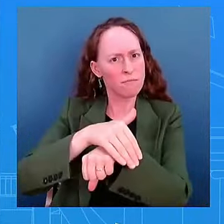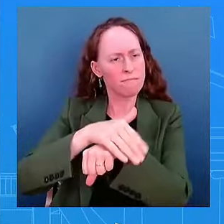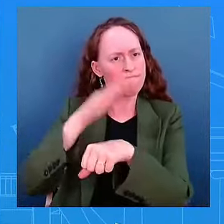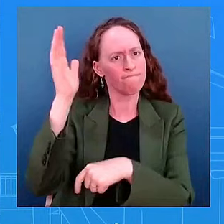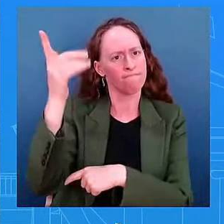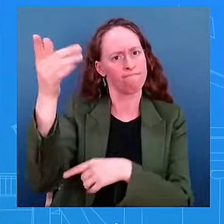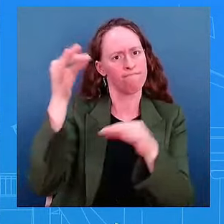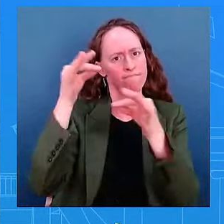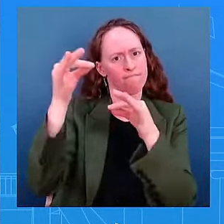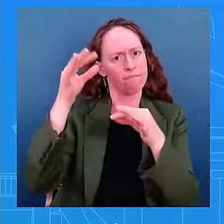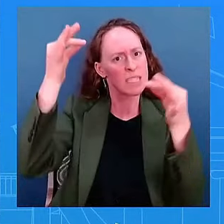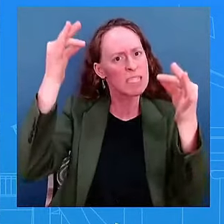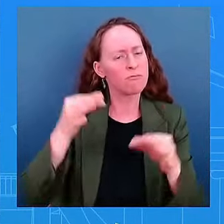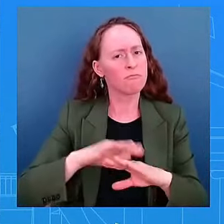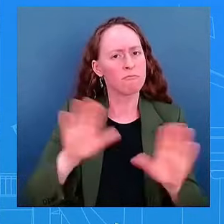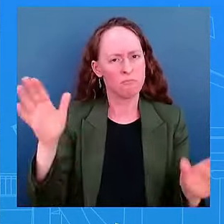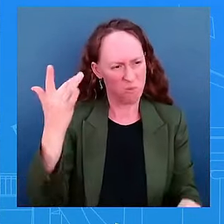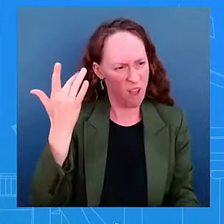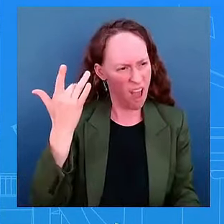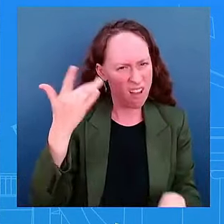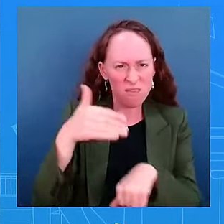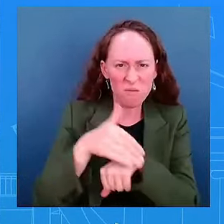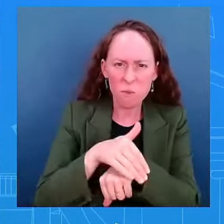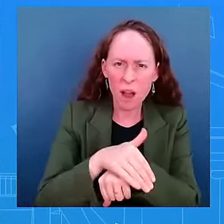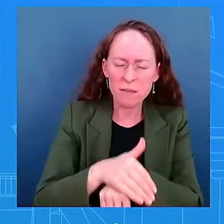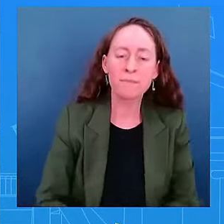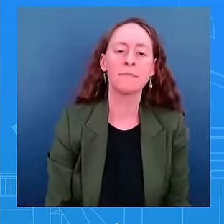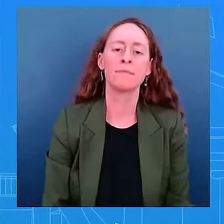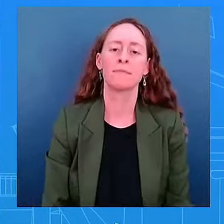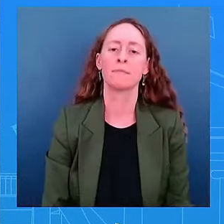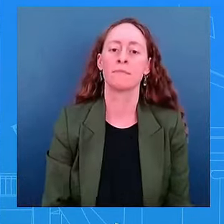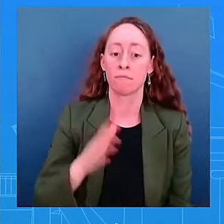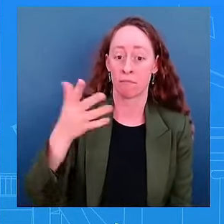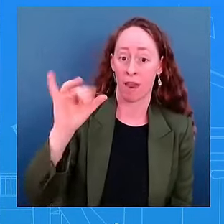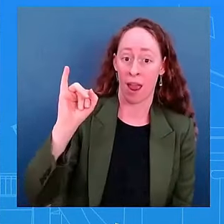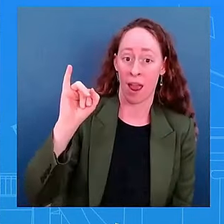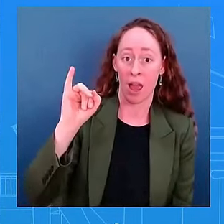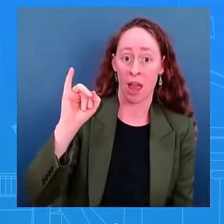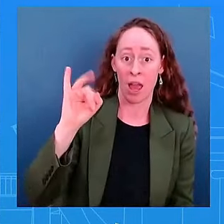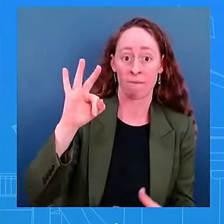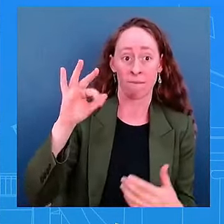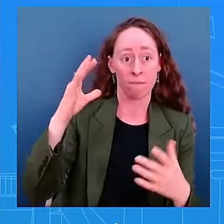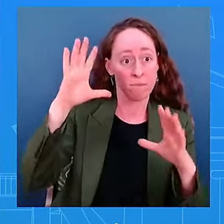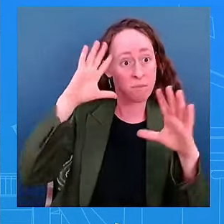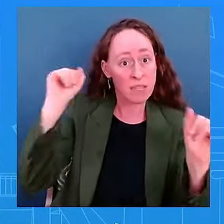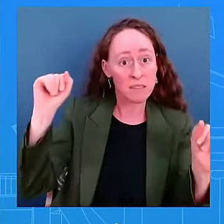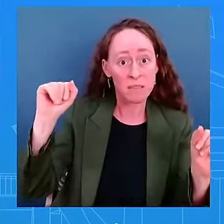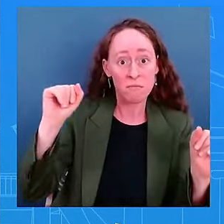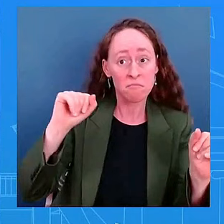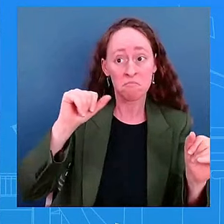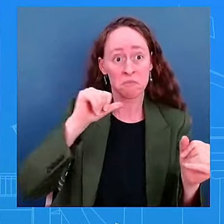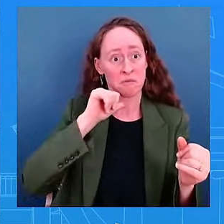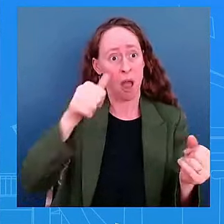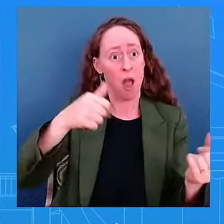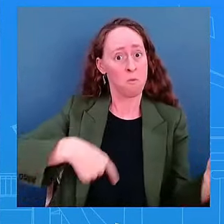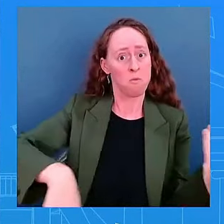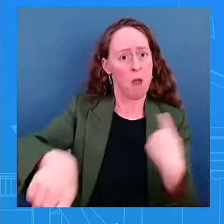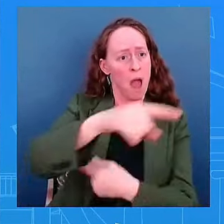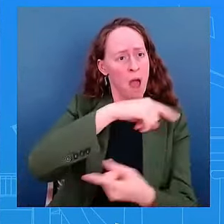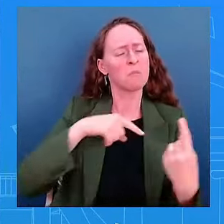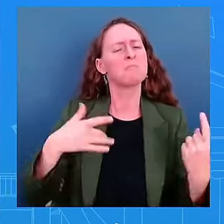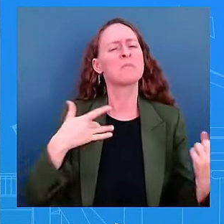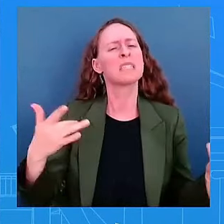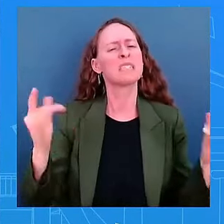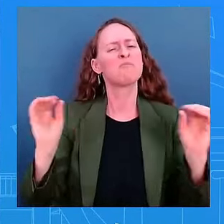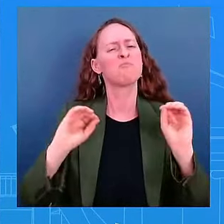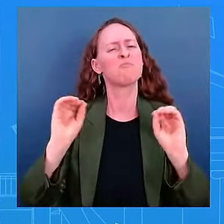protocol here. When the president's not here, we don't do a briefing. That's just the way that it's always happened. The interview that I did